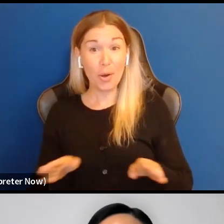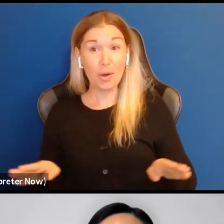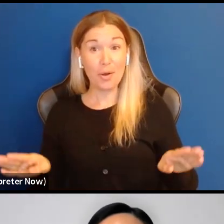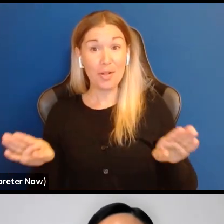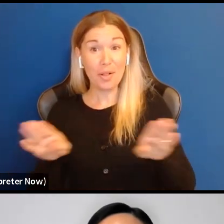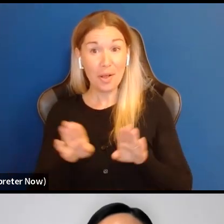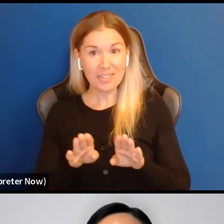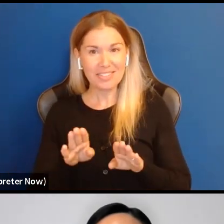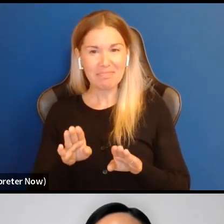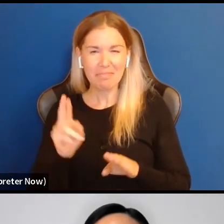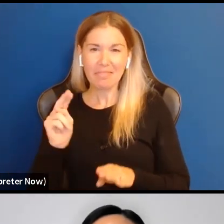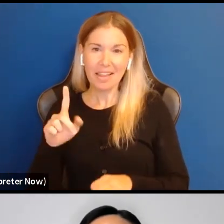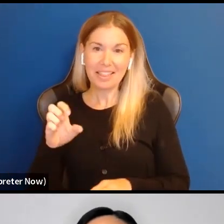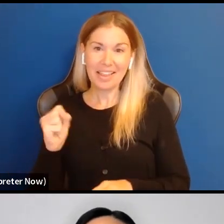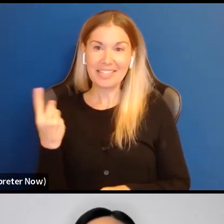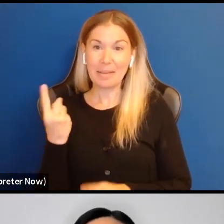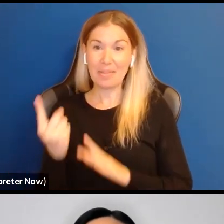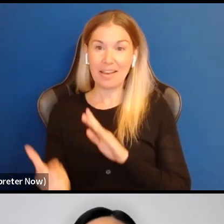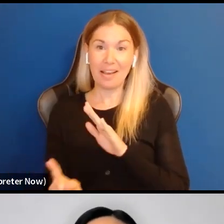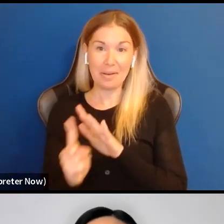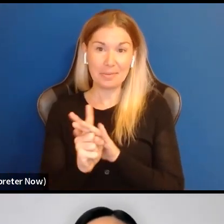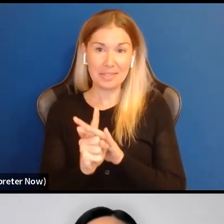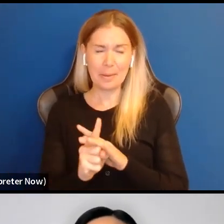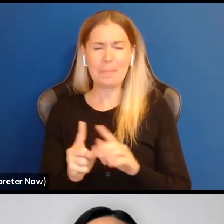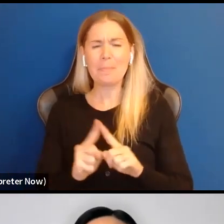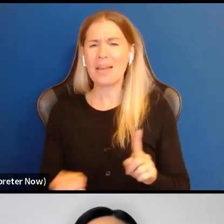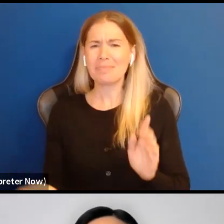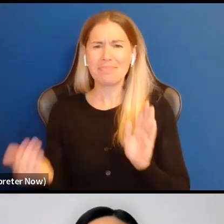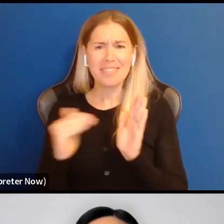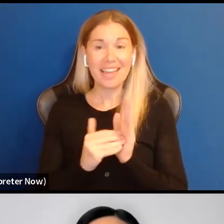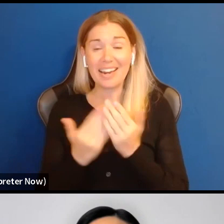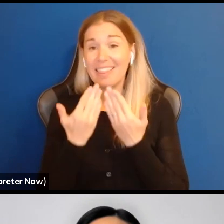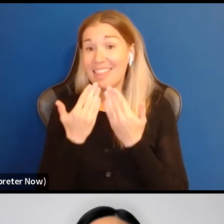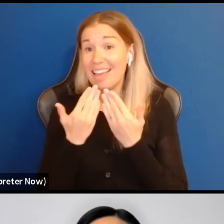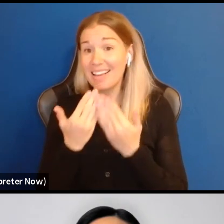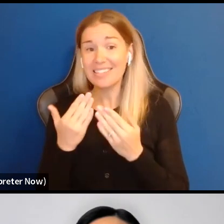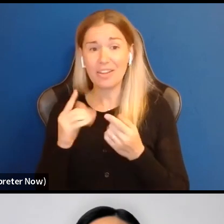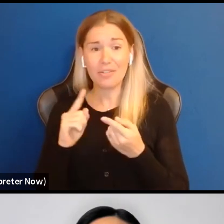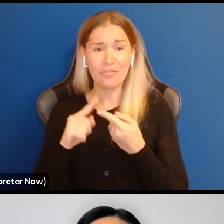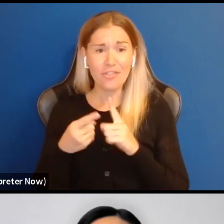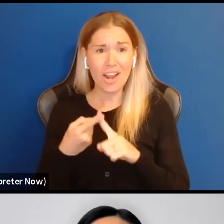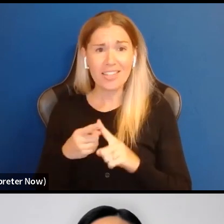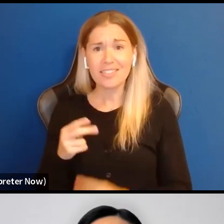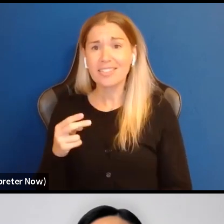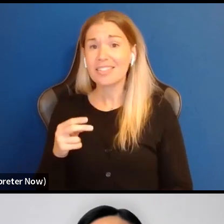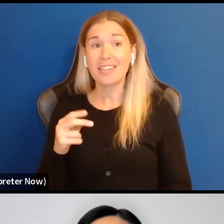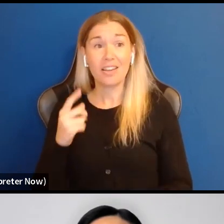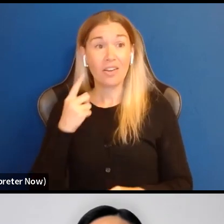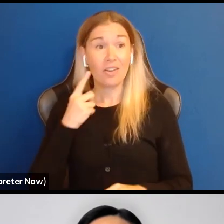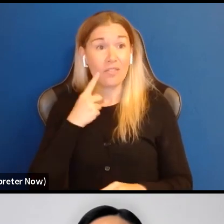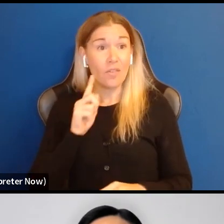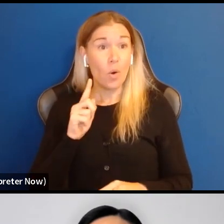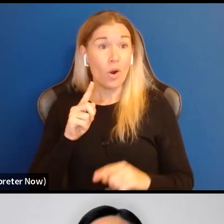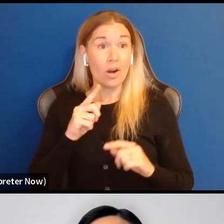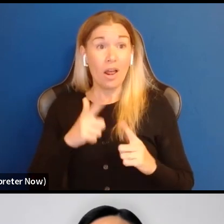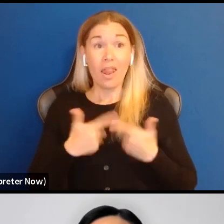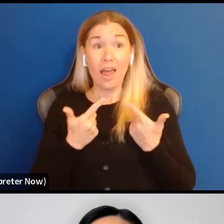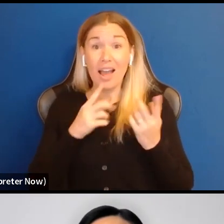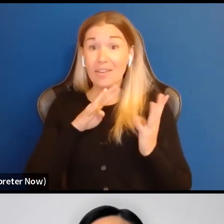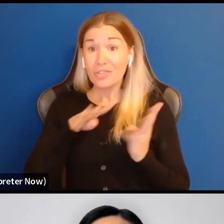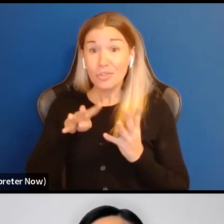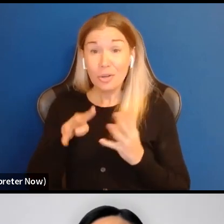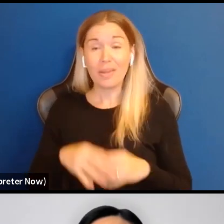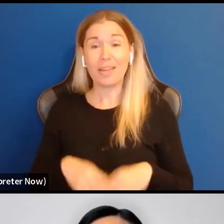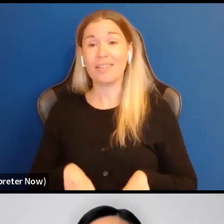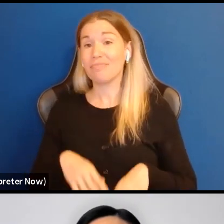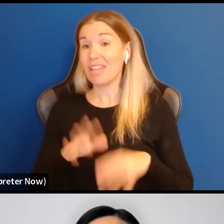pops up. But, um, I really do want to, again, thank our friends at Howl Around for live streaming this. Thank our friends at Interpreter Now